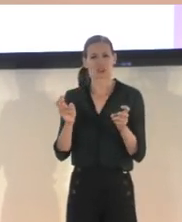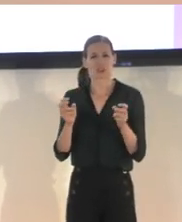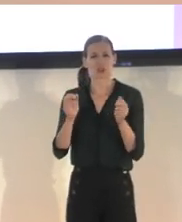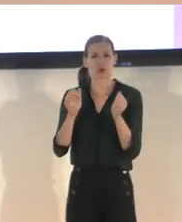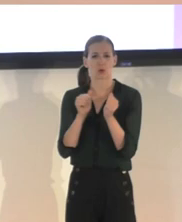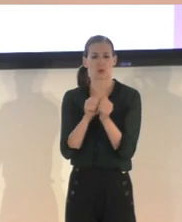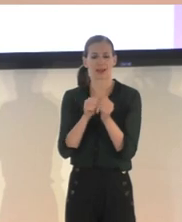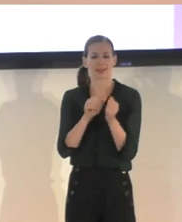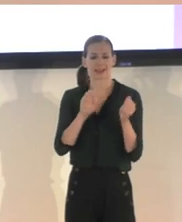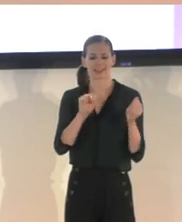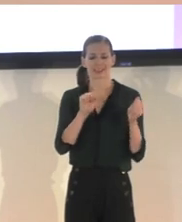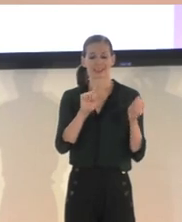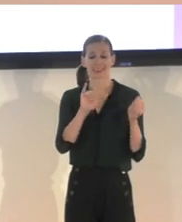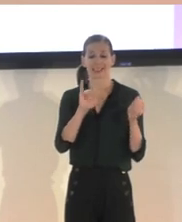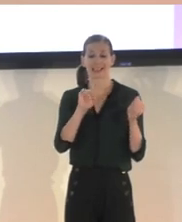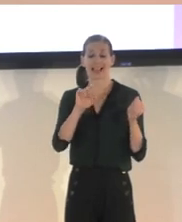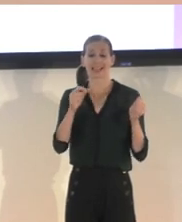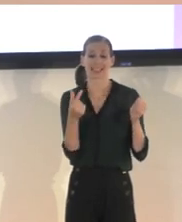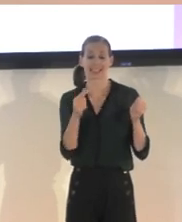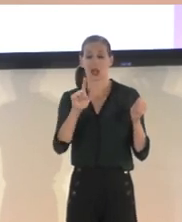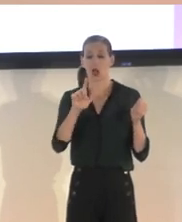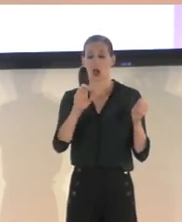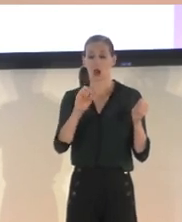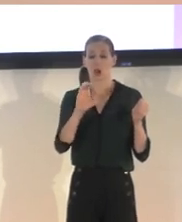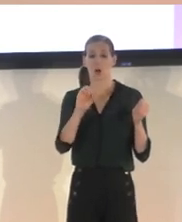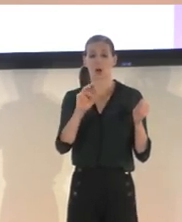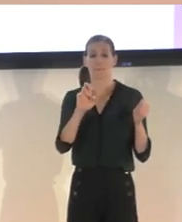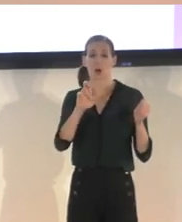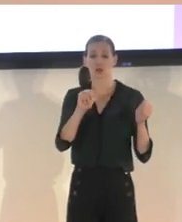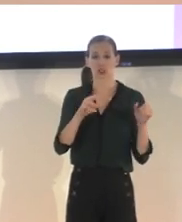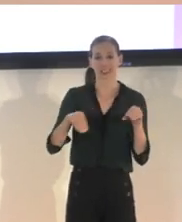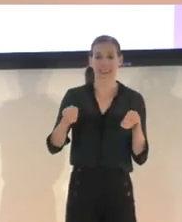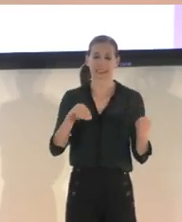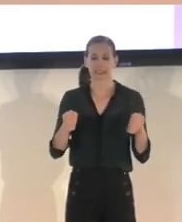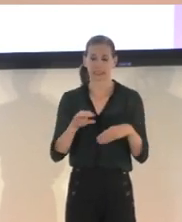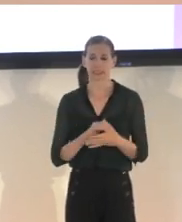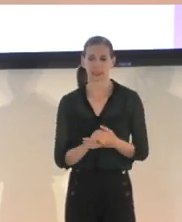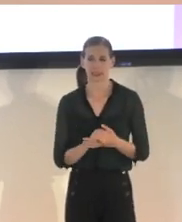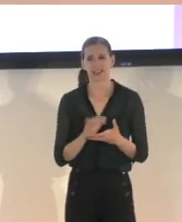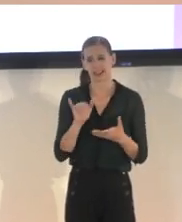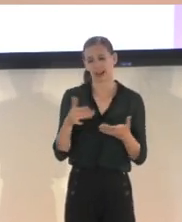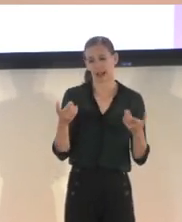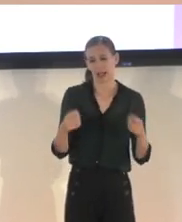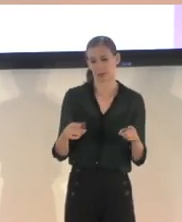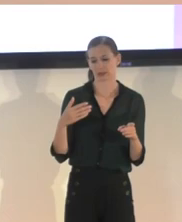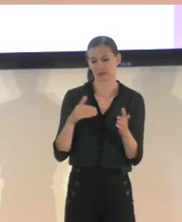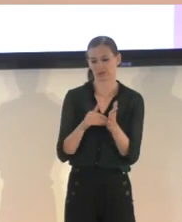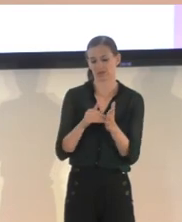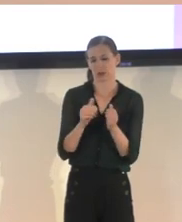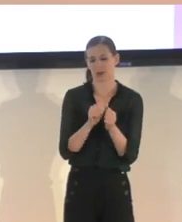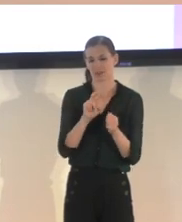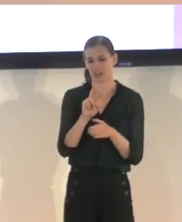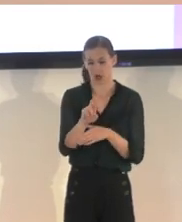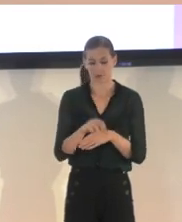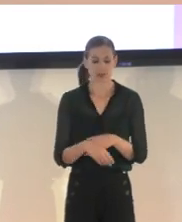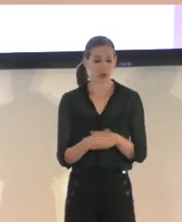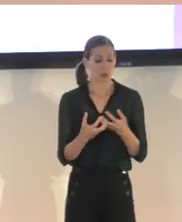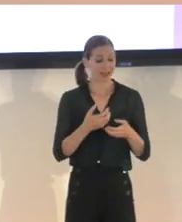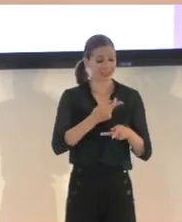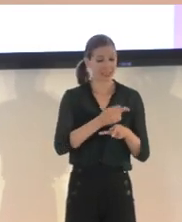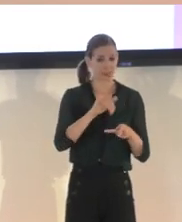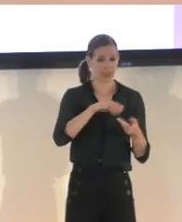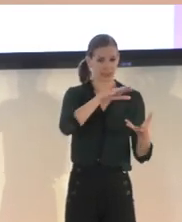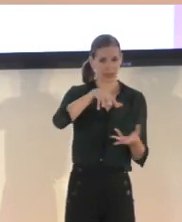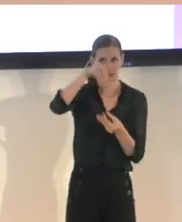locomotion and things like that in VR. So we wanted to keep teleportation. So what we did